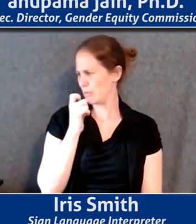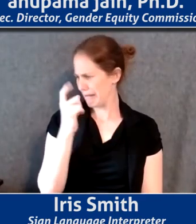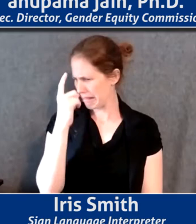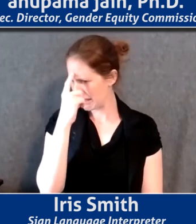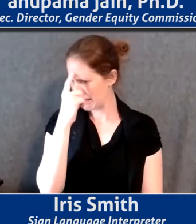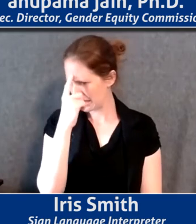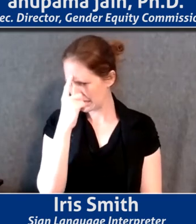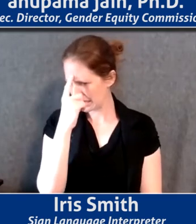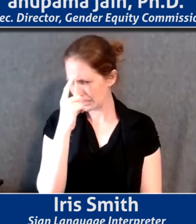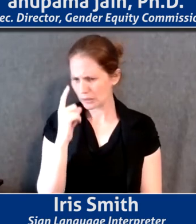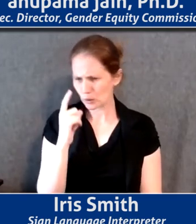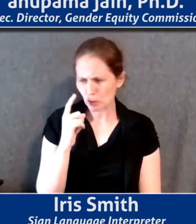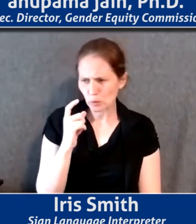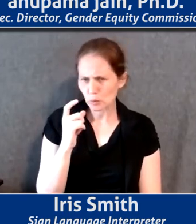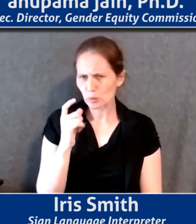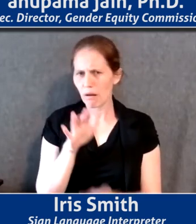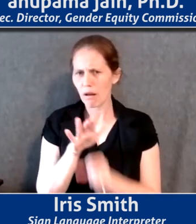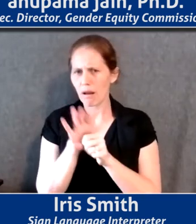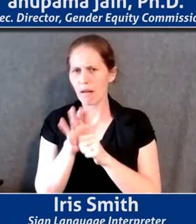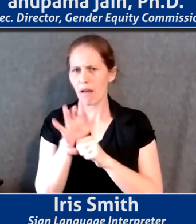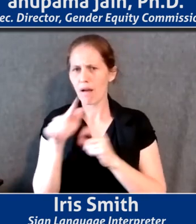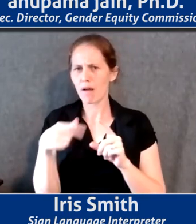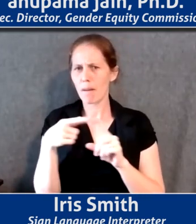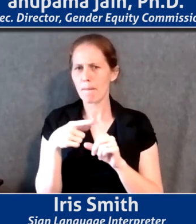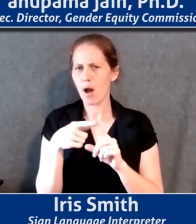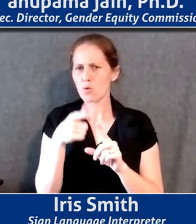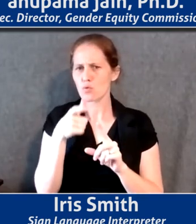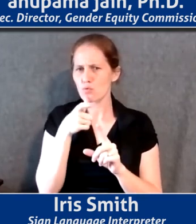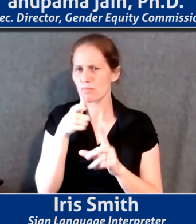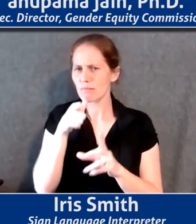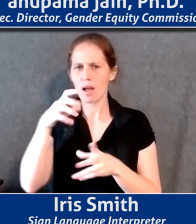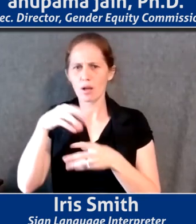hard enough about those who might be left out.